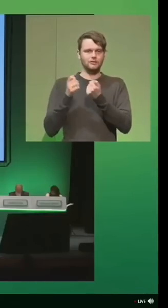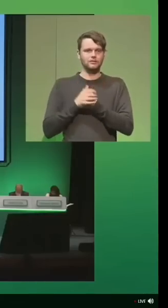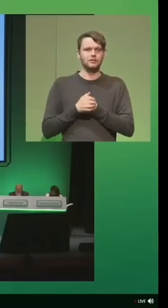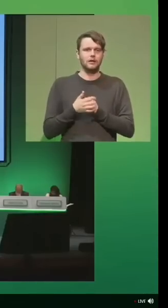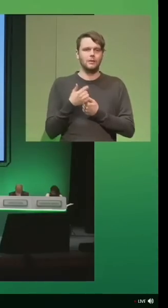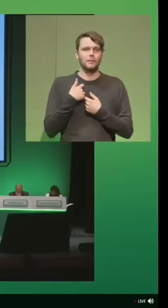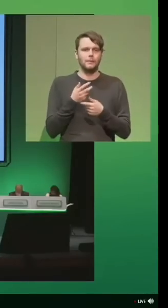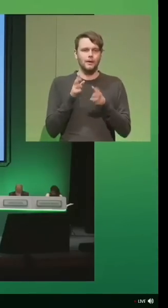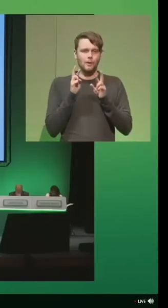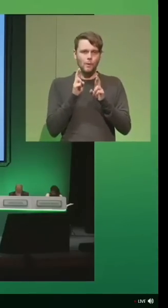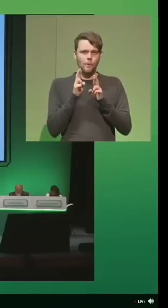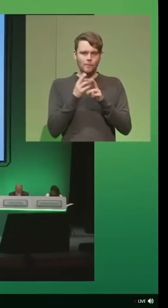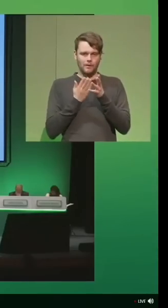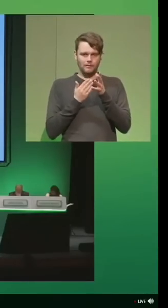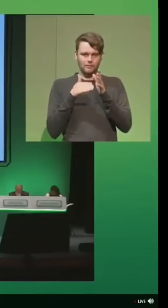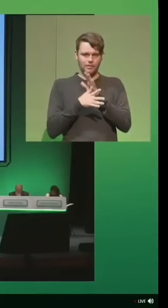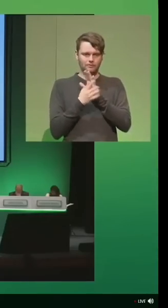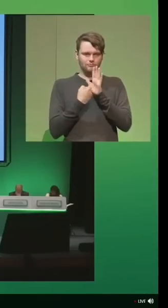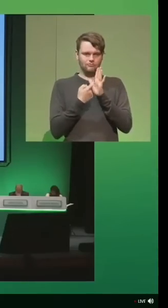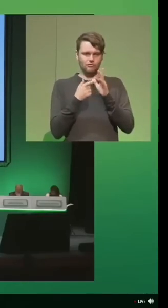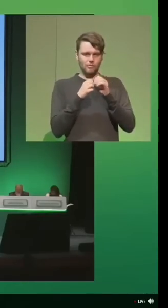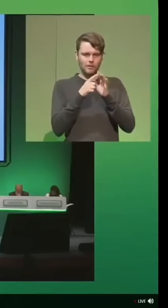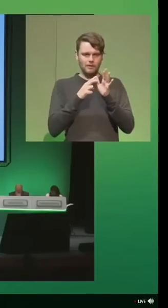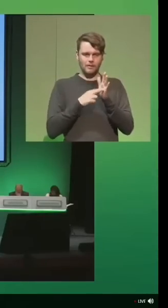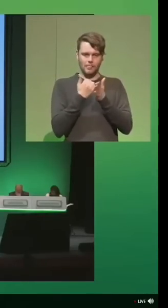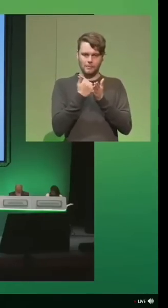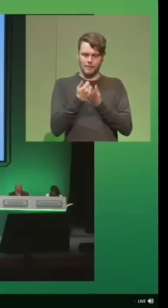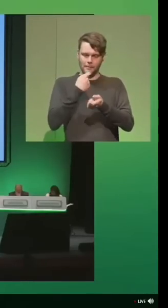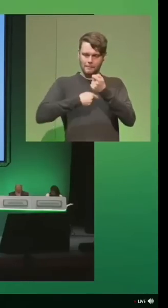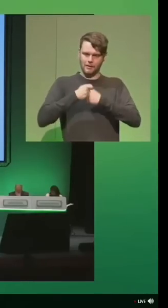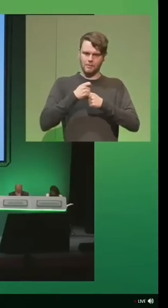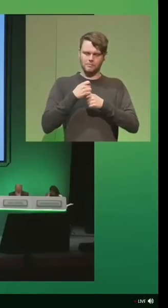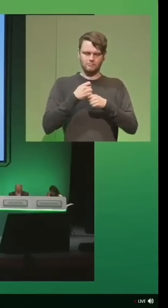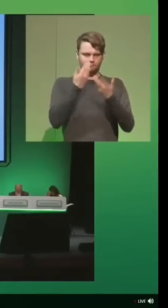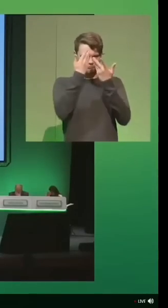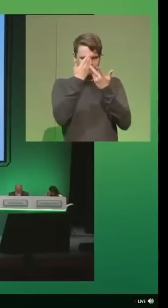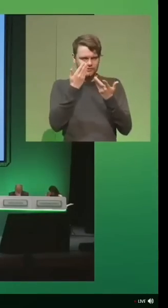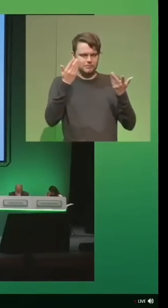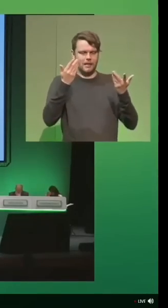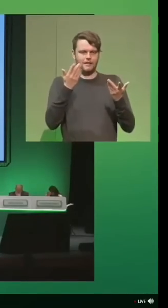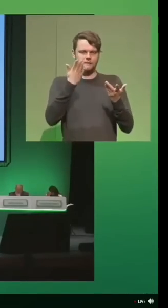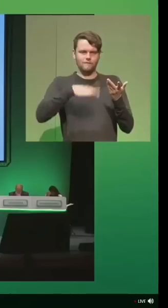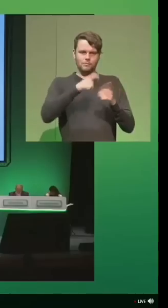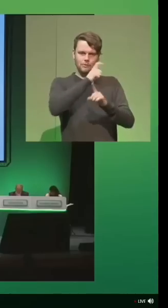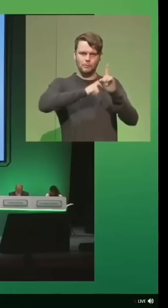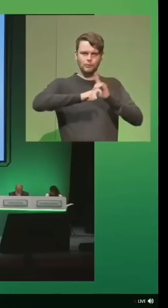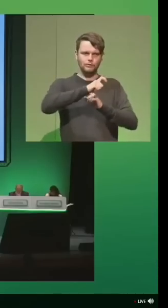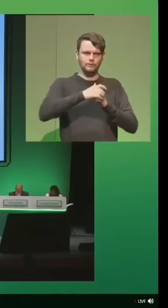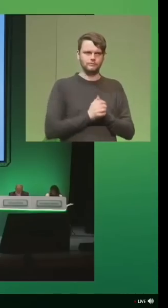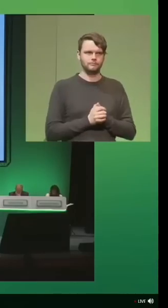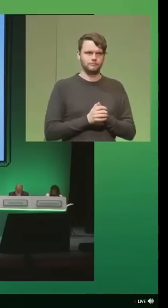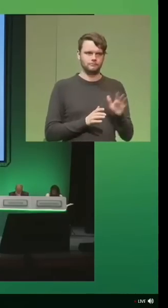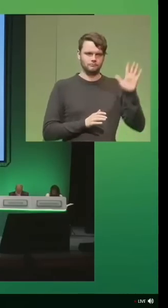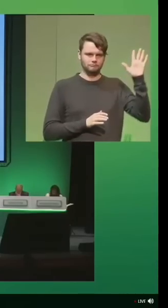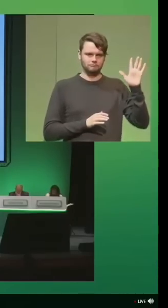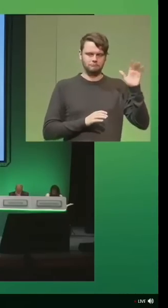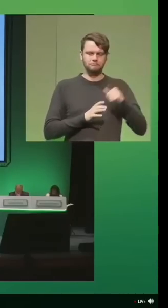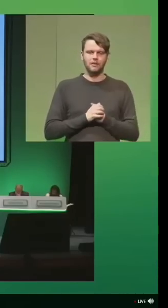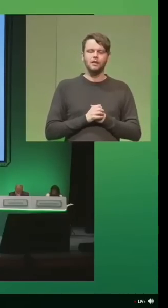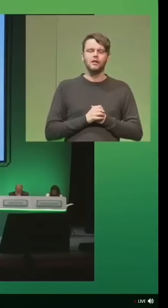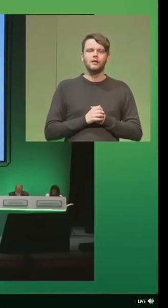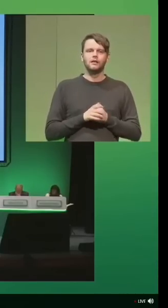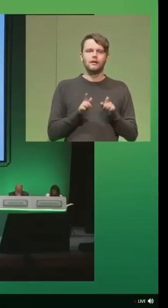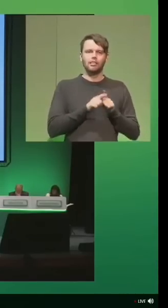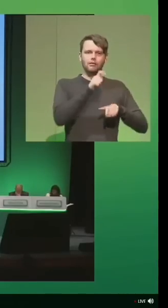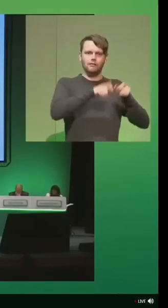I was hoping, under Robin, the bank would once again regain the respect from the community and customers